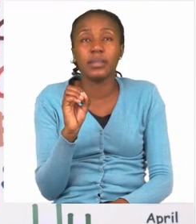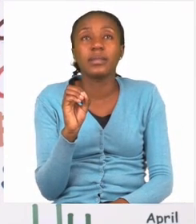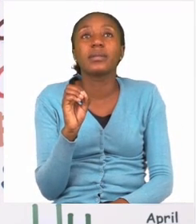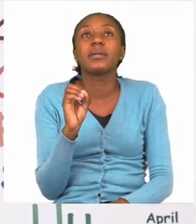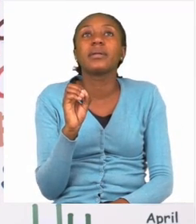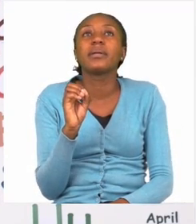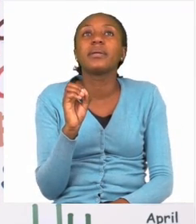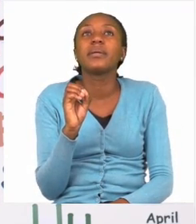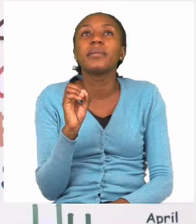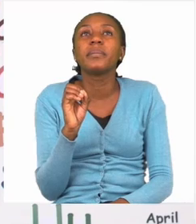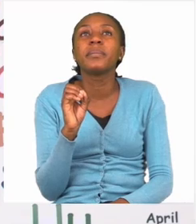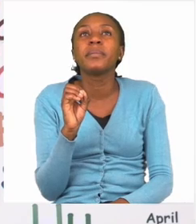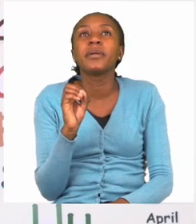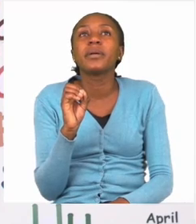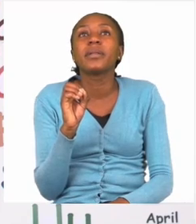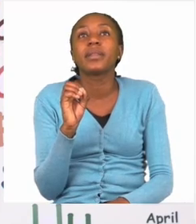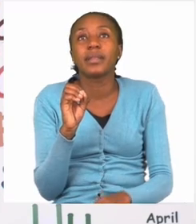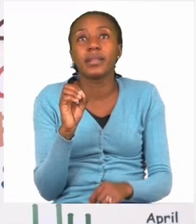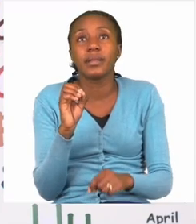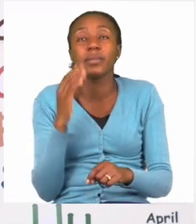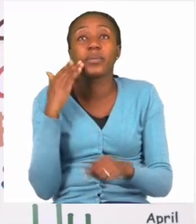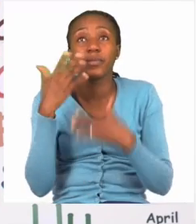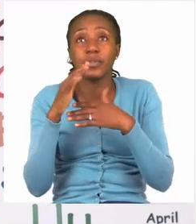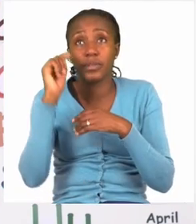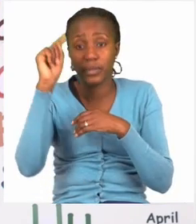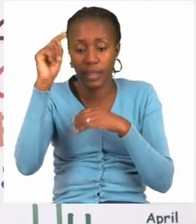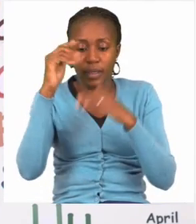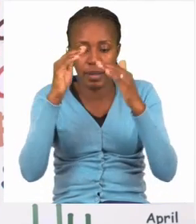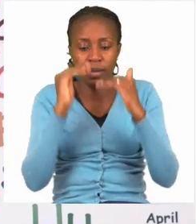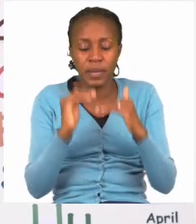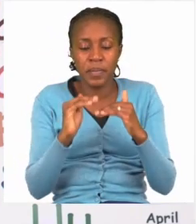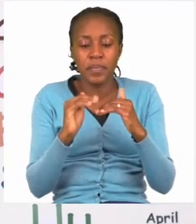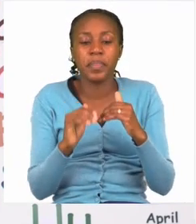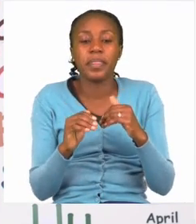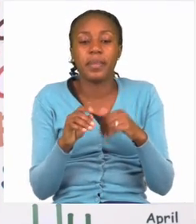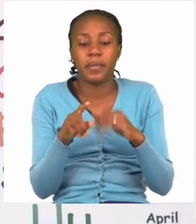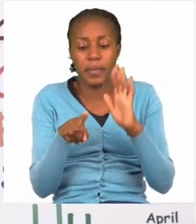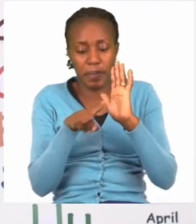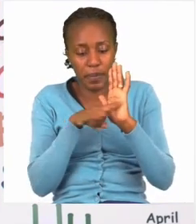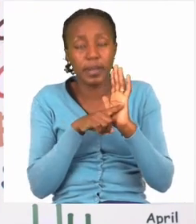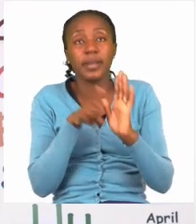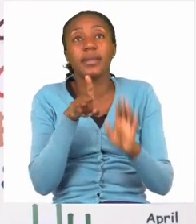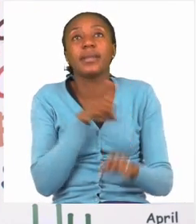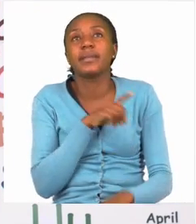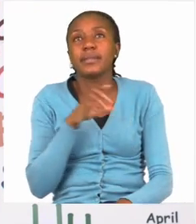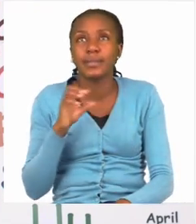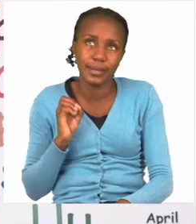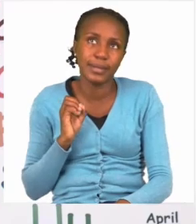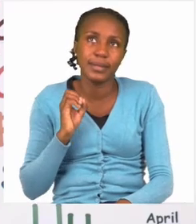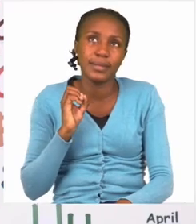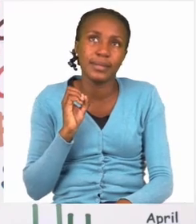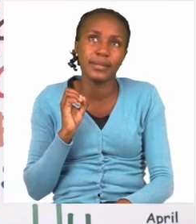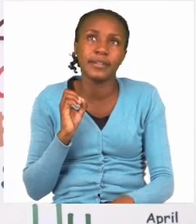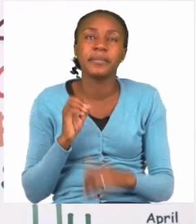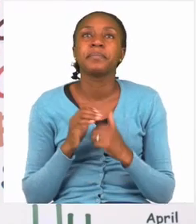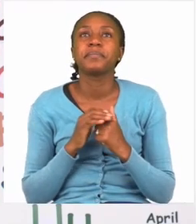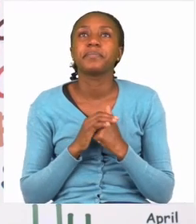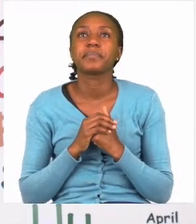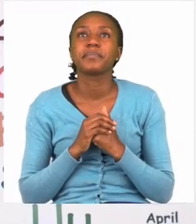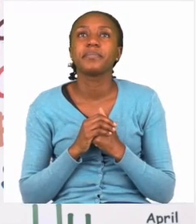number 32 and we less 10, which means we minus 10.